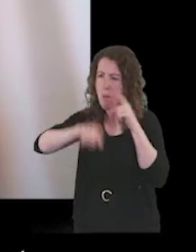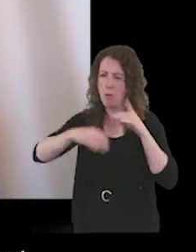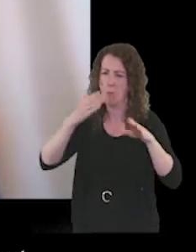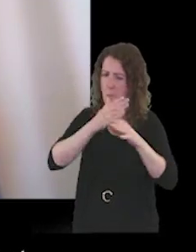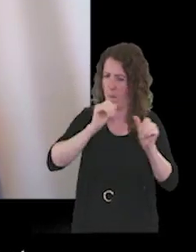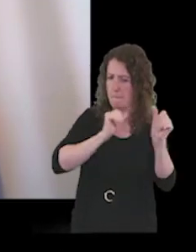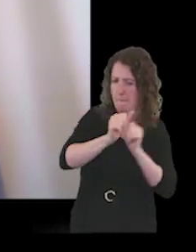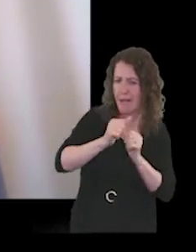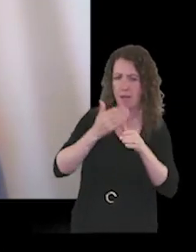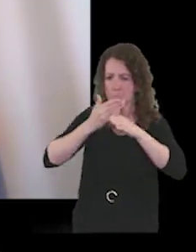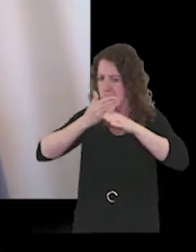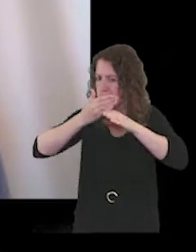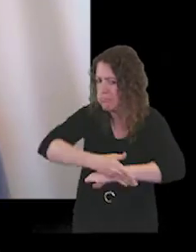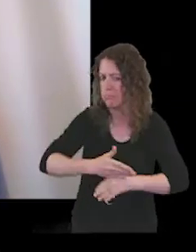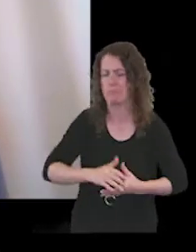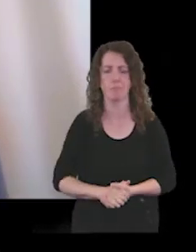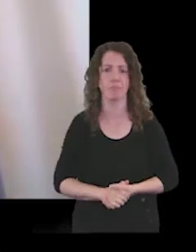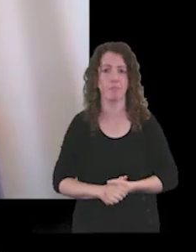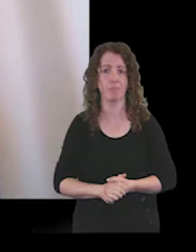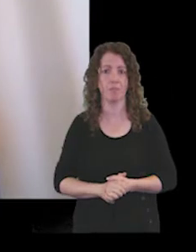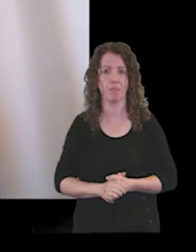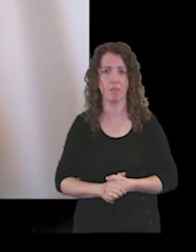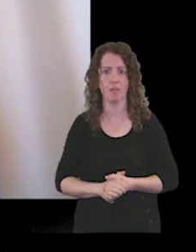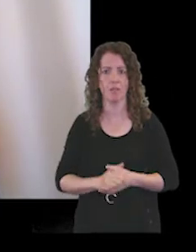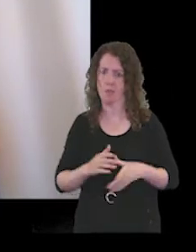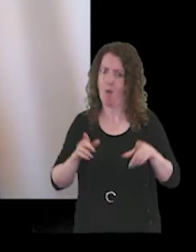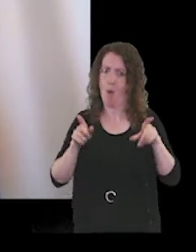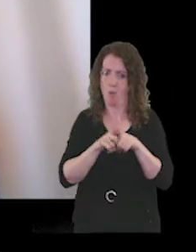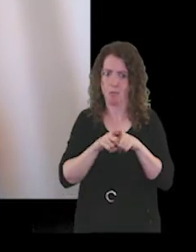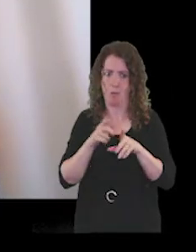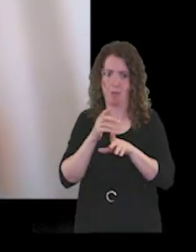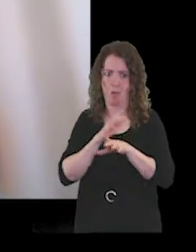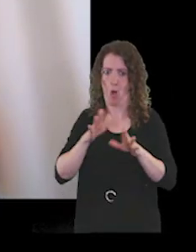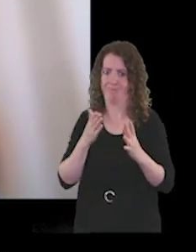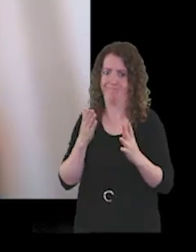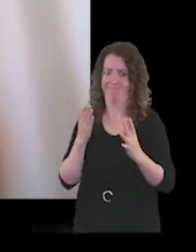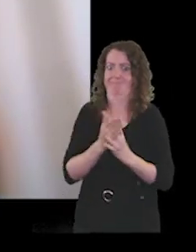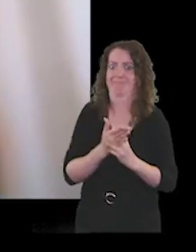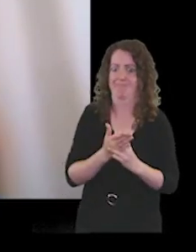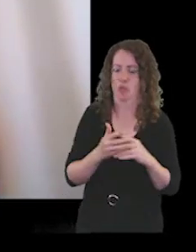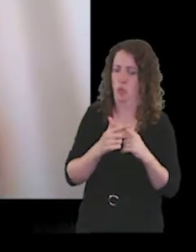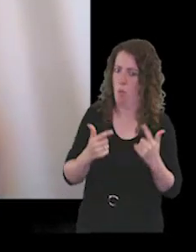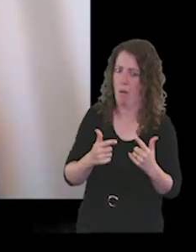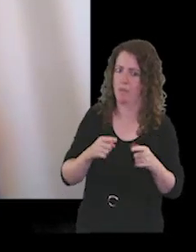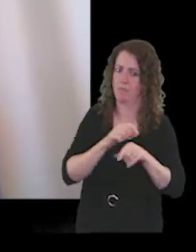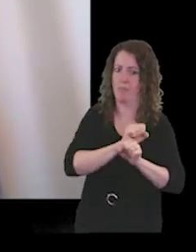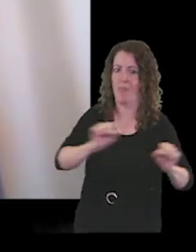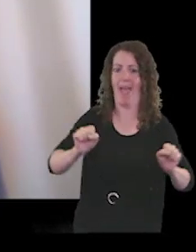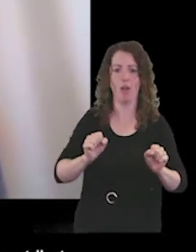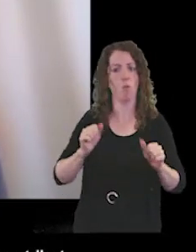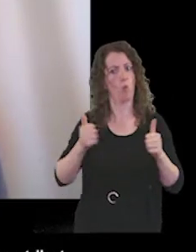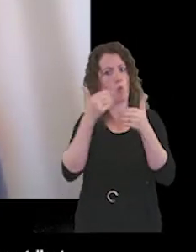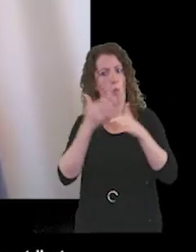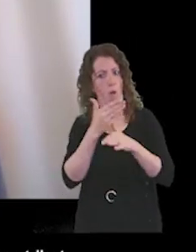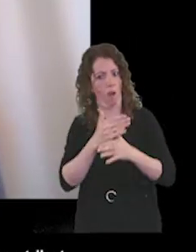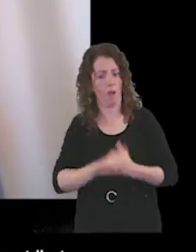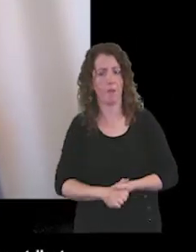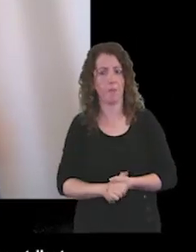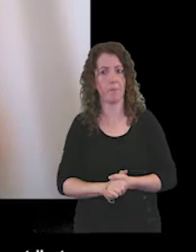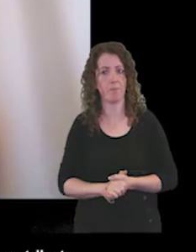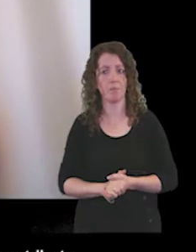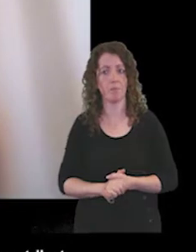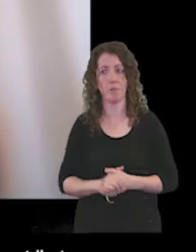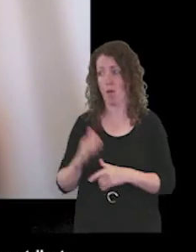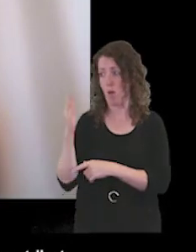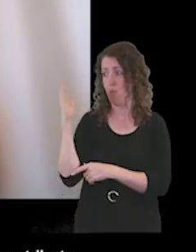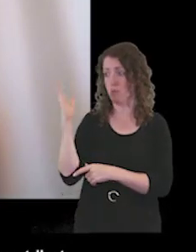and efficient. I would say, actually, and not get in the way of good practice. In presenting this report,